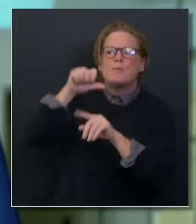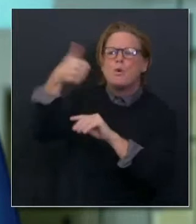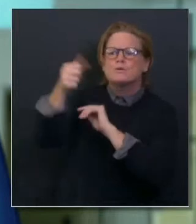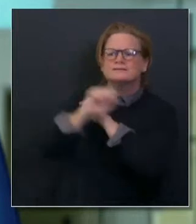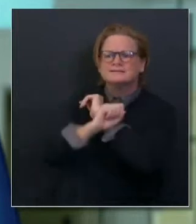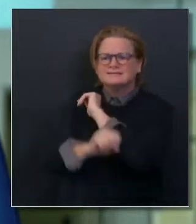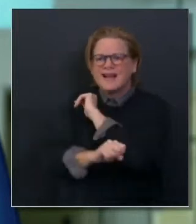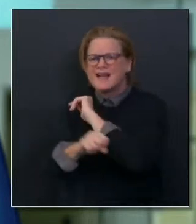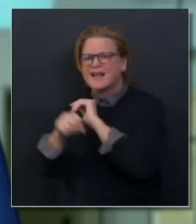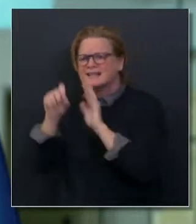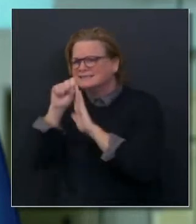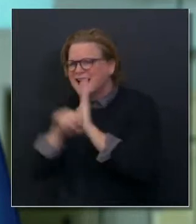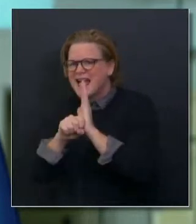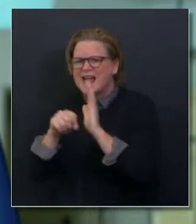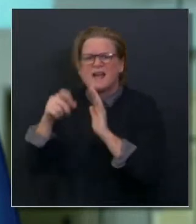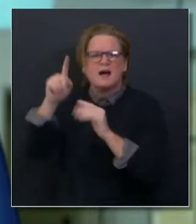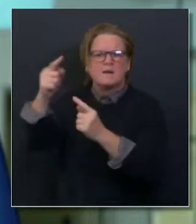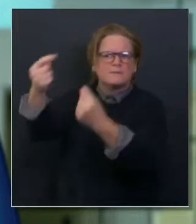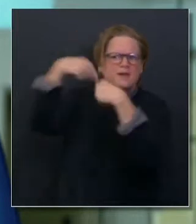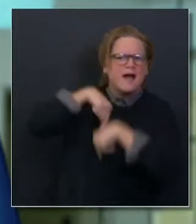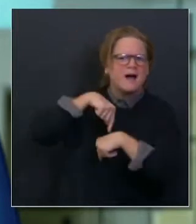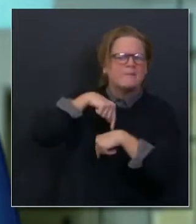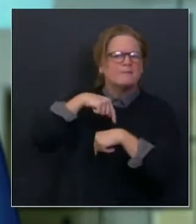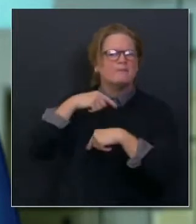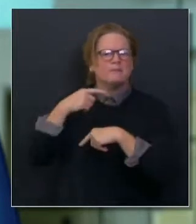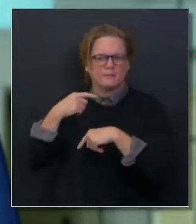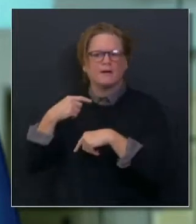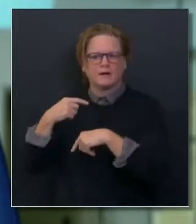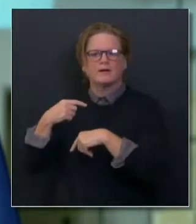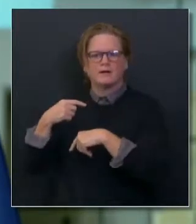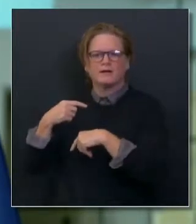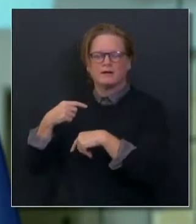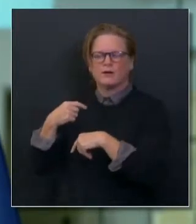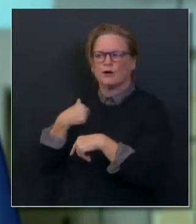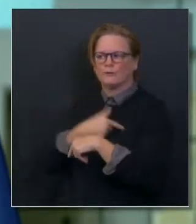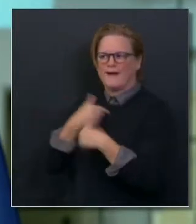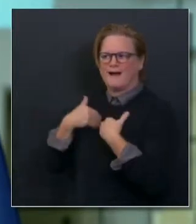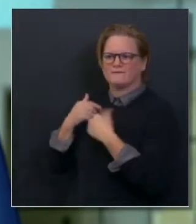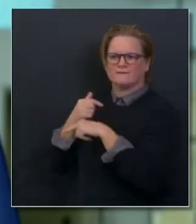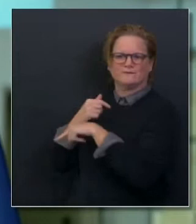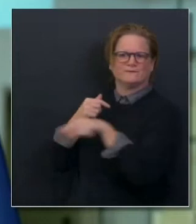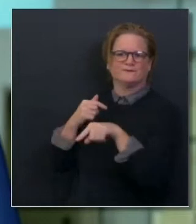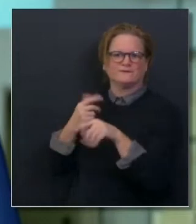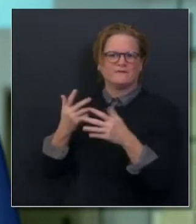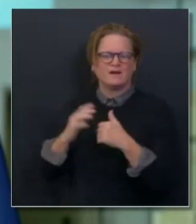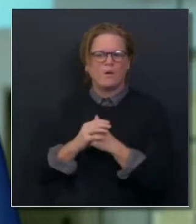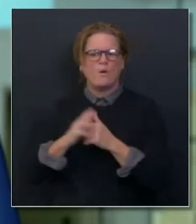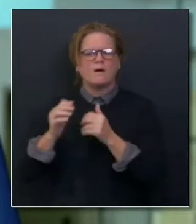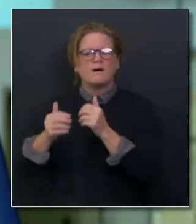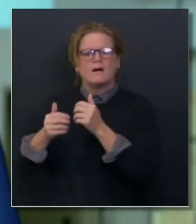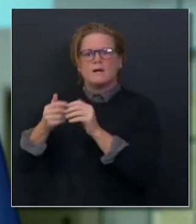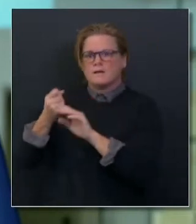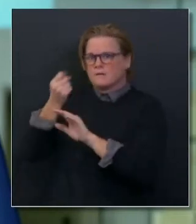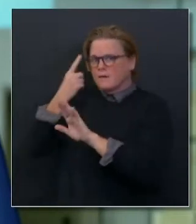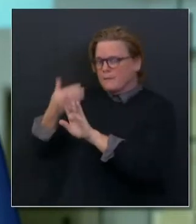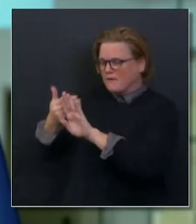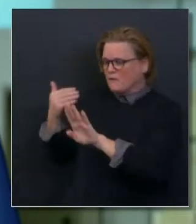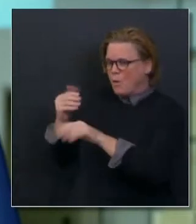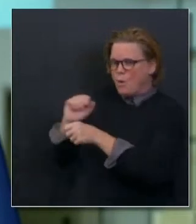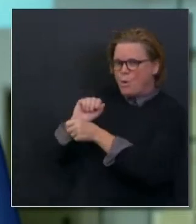used throughout the nation. We're only getting a small percentage, usually get to close to 100% of our requests. We're